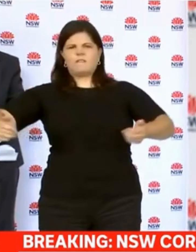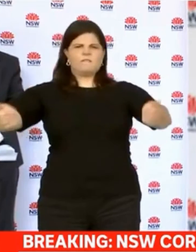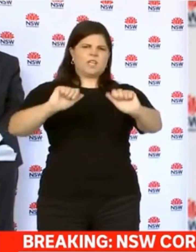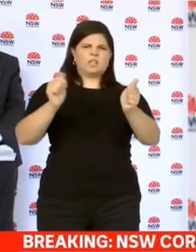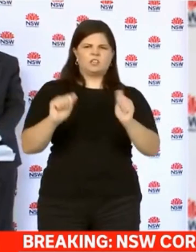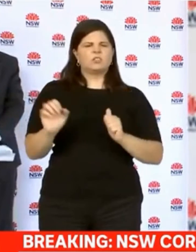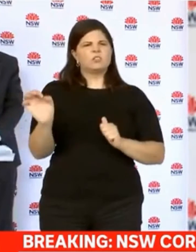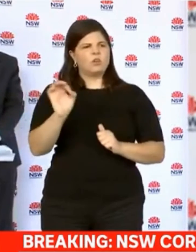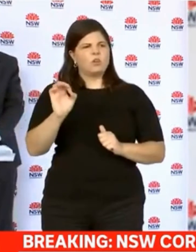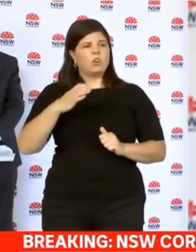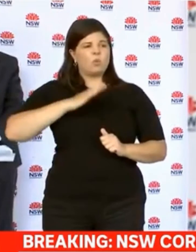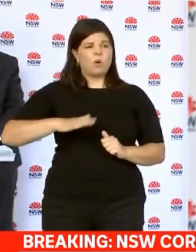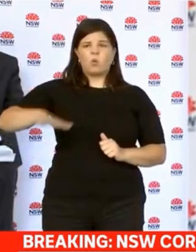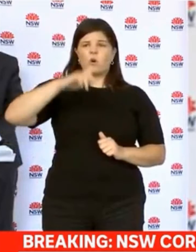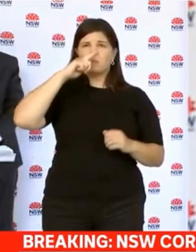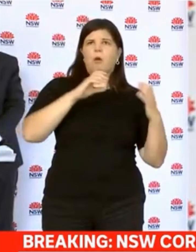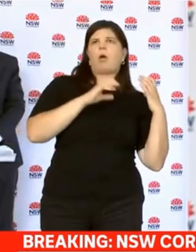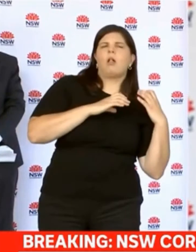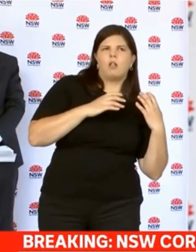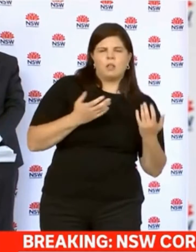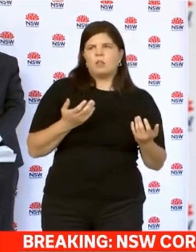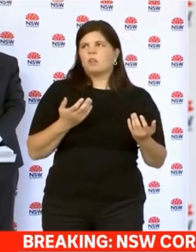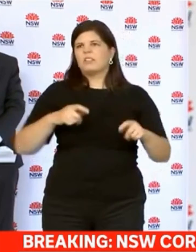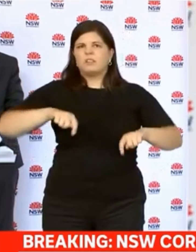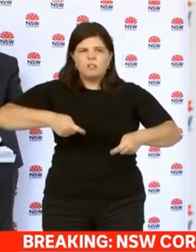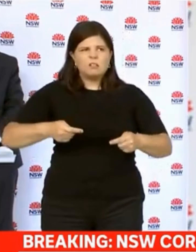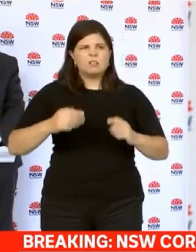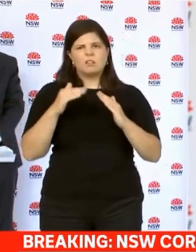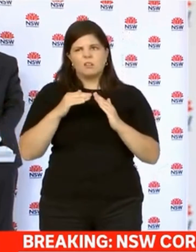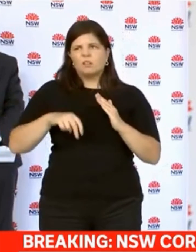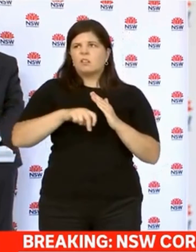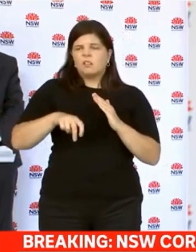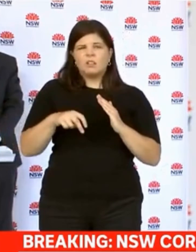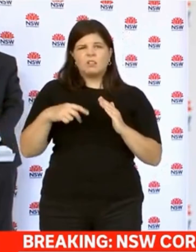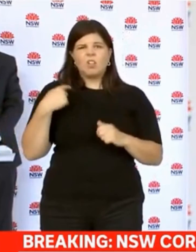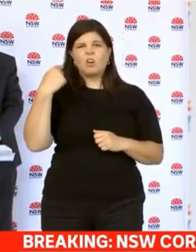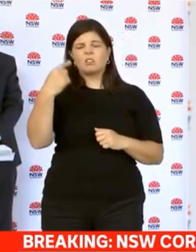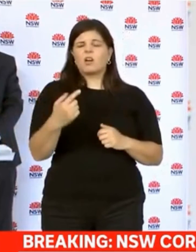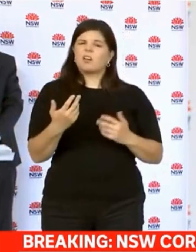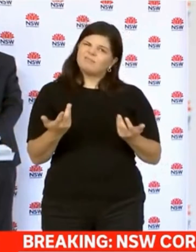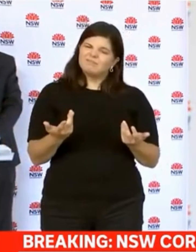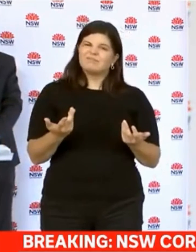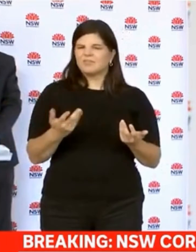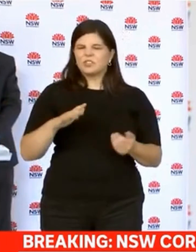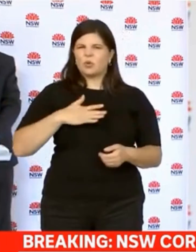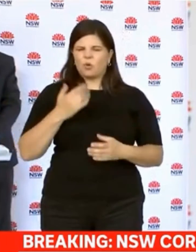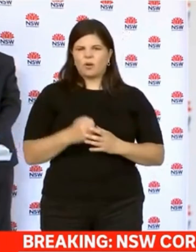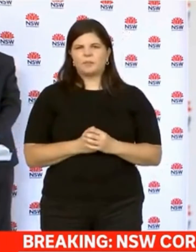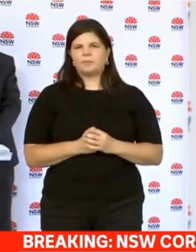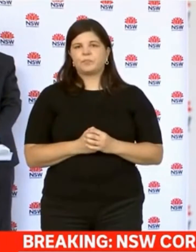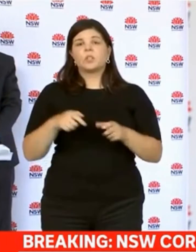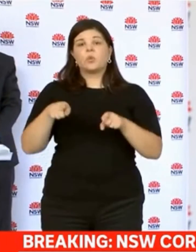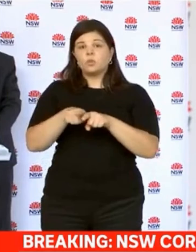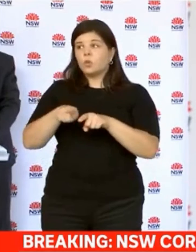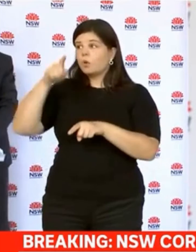overburden our citizens every single day. And we also have to appreciate that when you are welcoming back overseas travellers, Australians